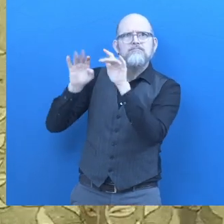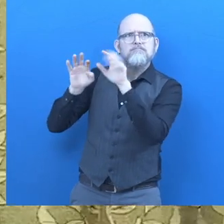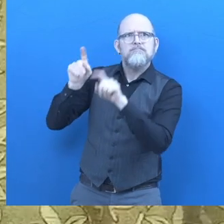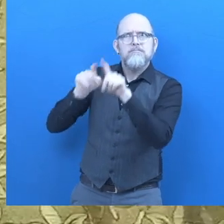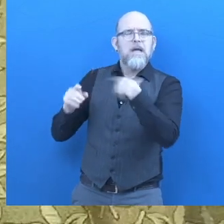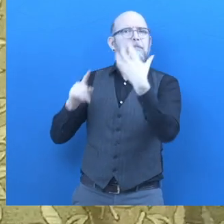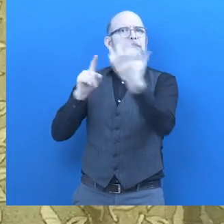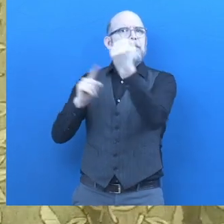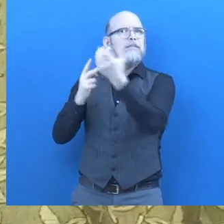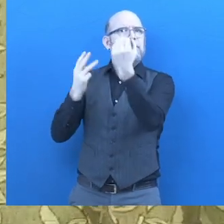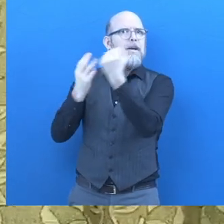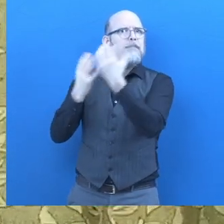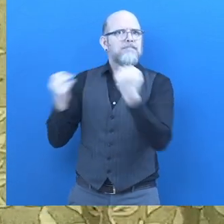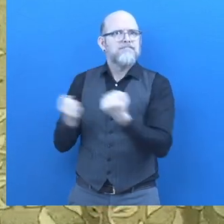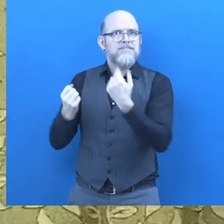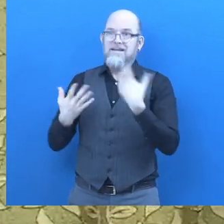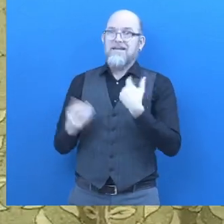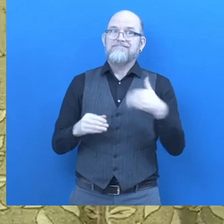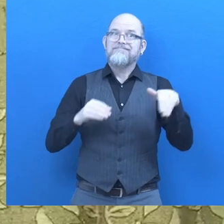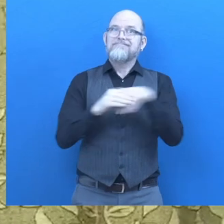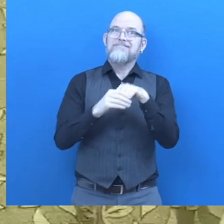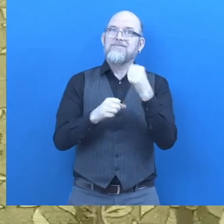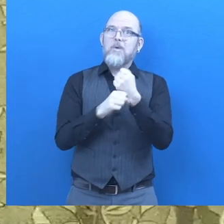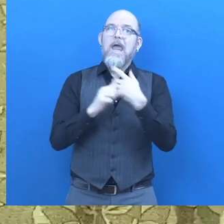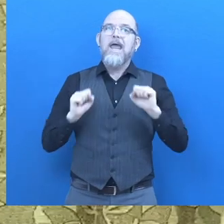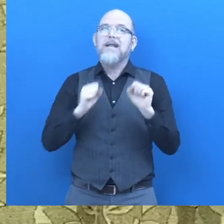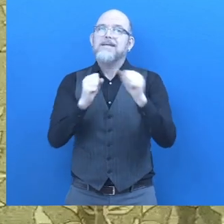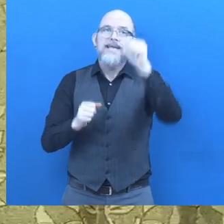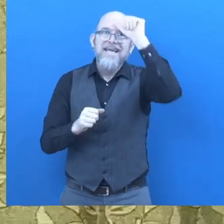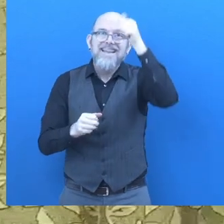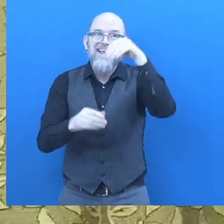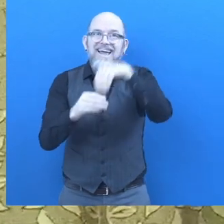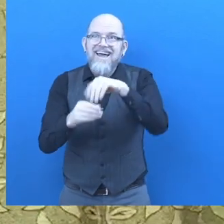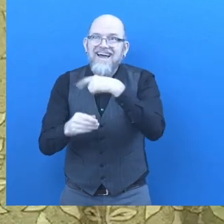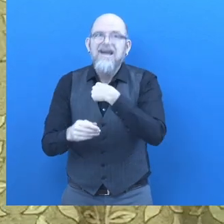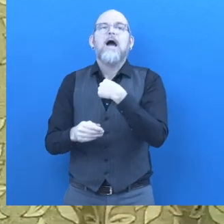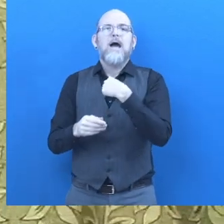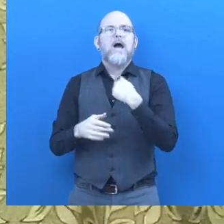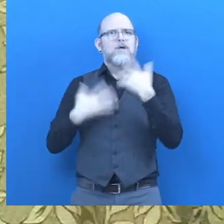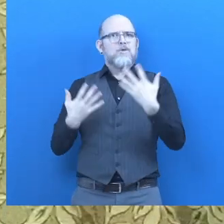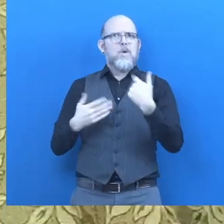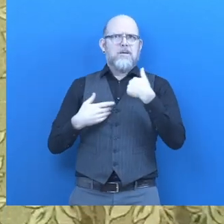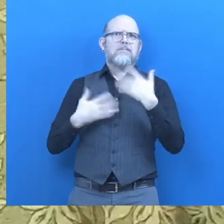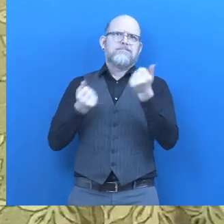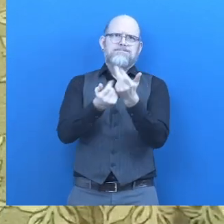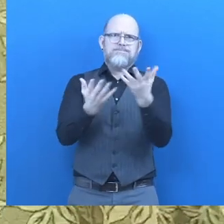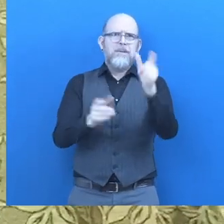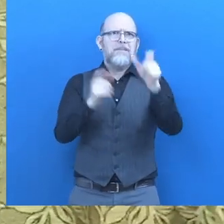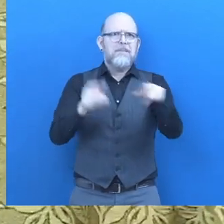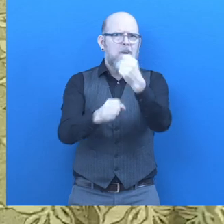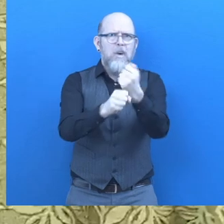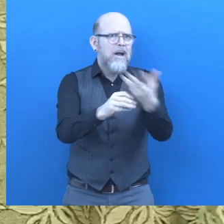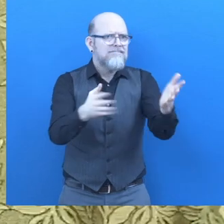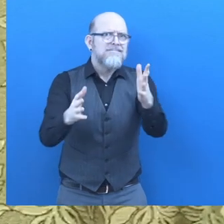and now I'm working at Enable India as an accessibility tester, where I work with a lot of efficiency